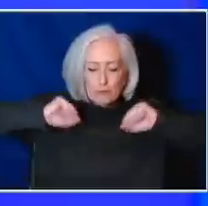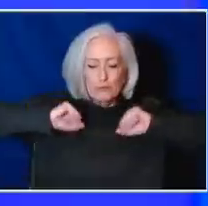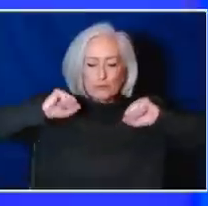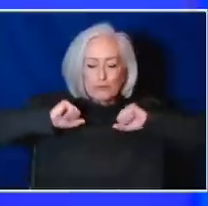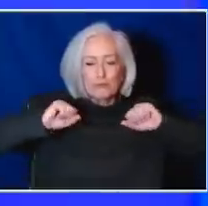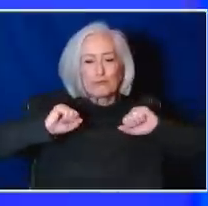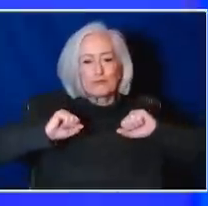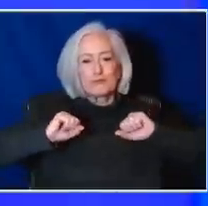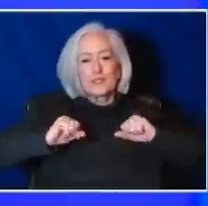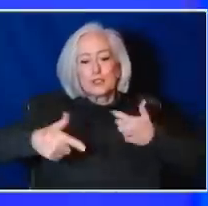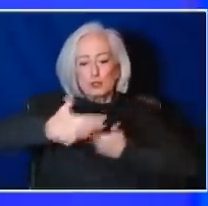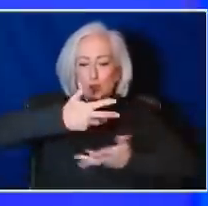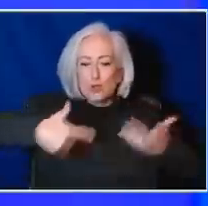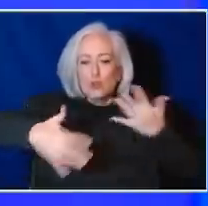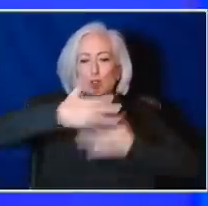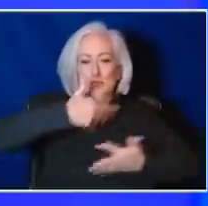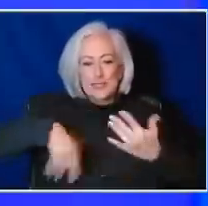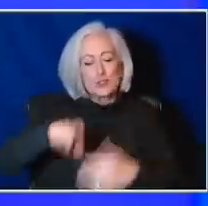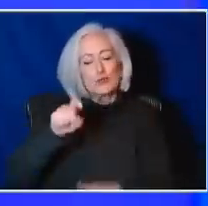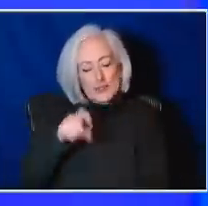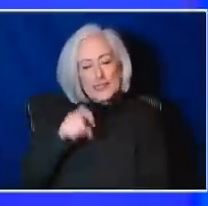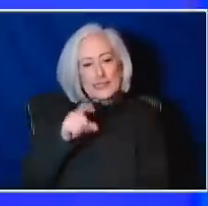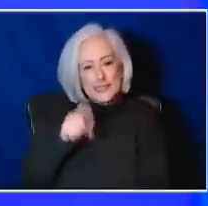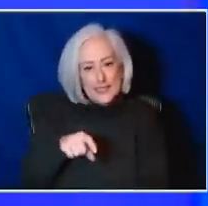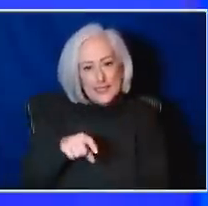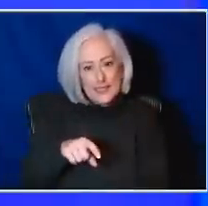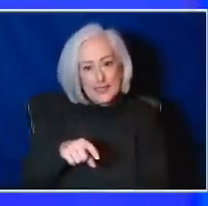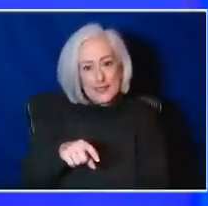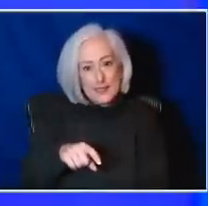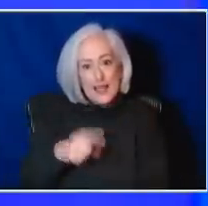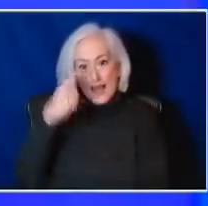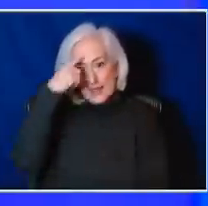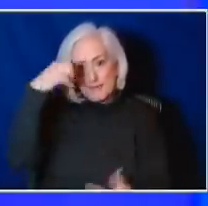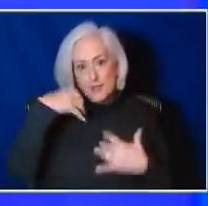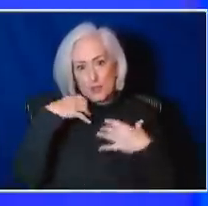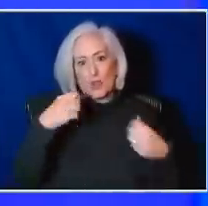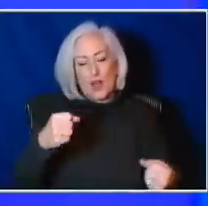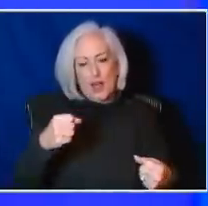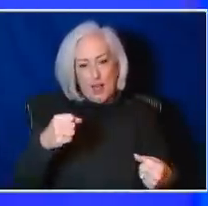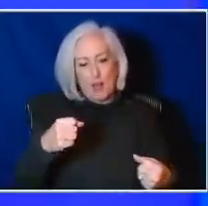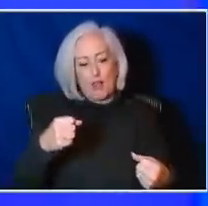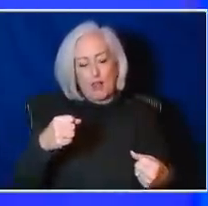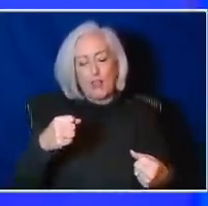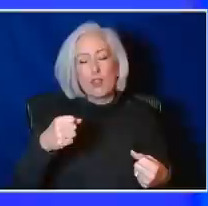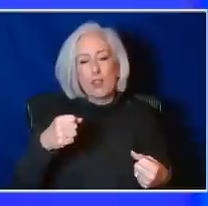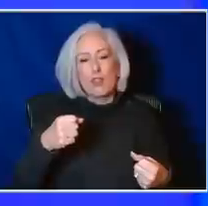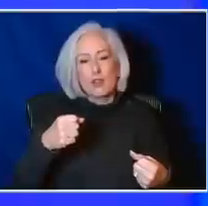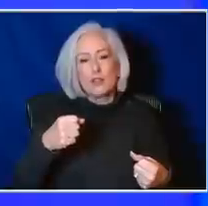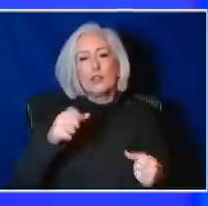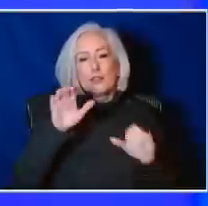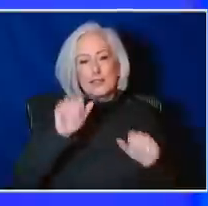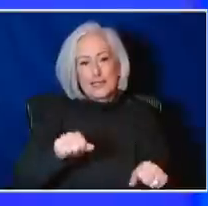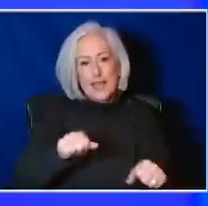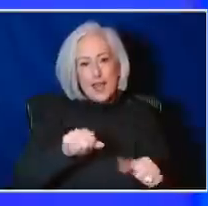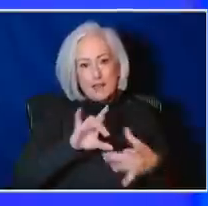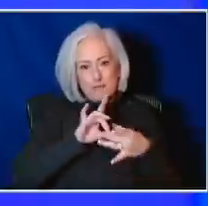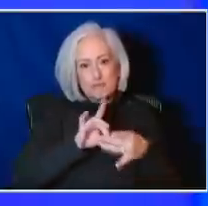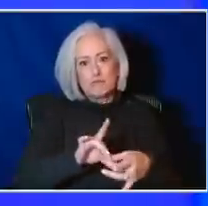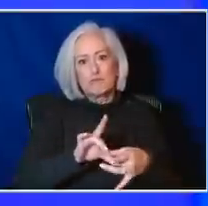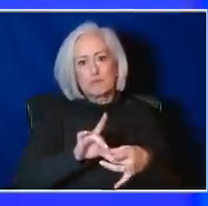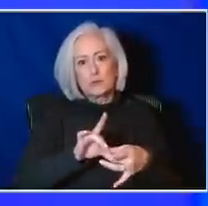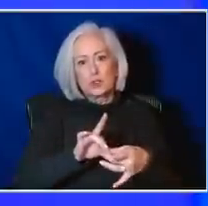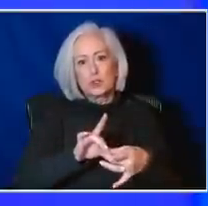socialization that we talked about earlier. And a lot of that mental health can really play into a person's really prognosis and how they